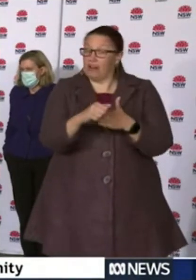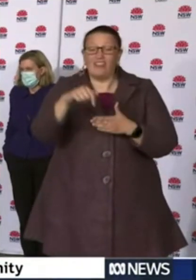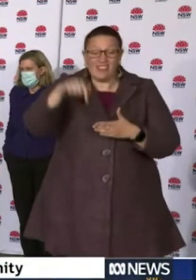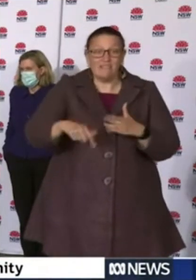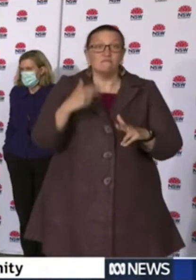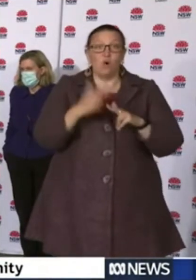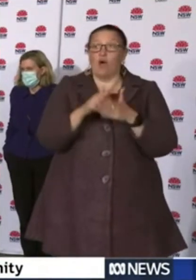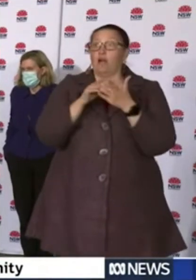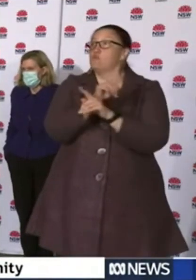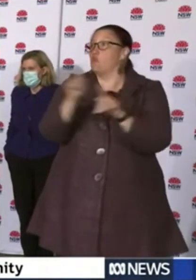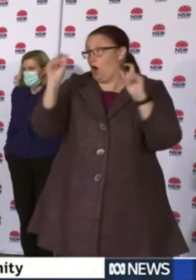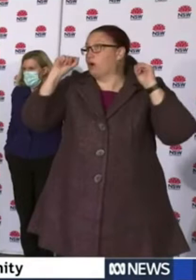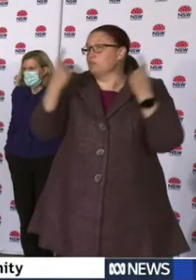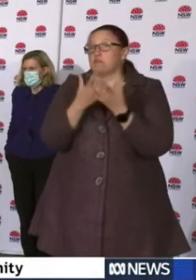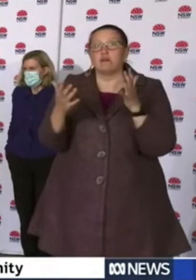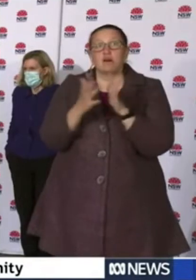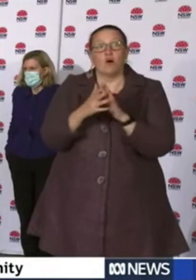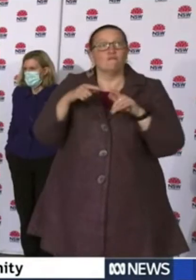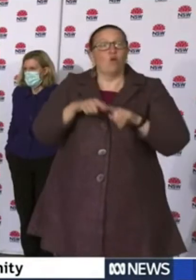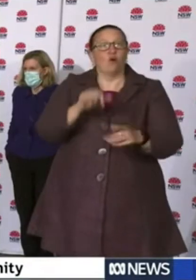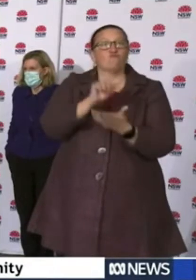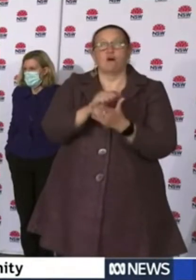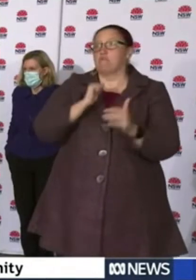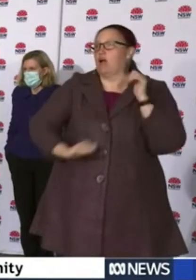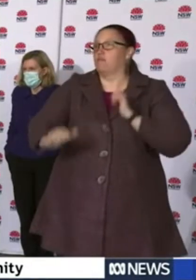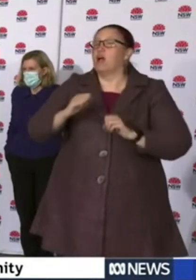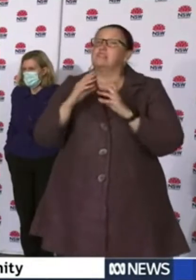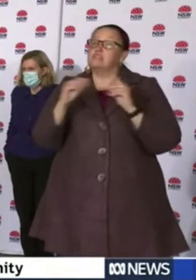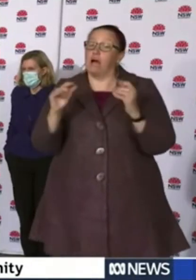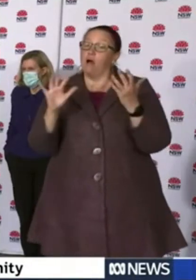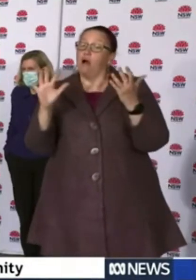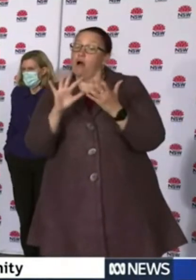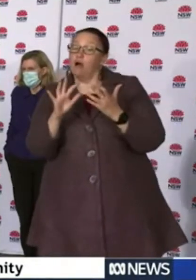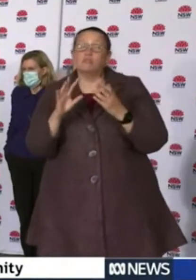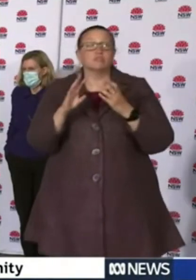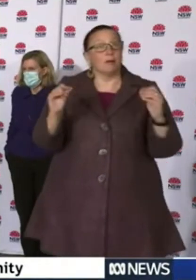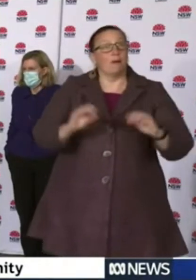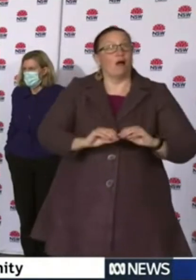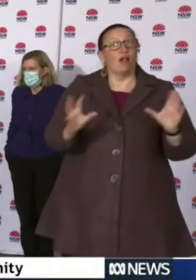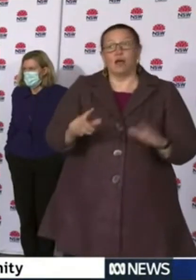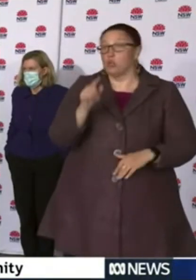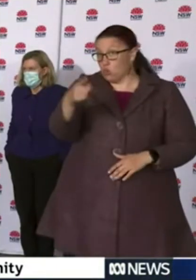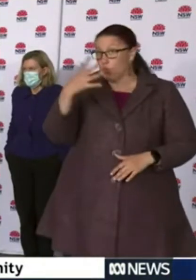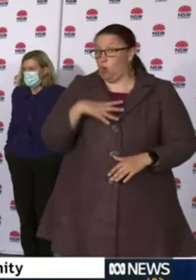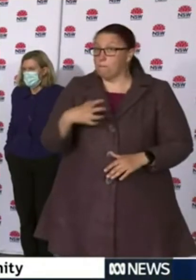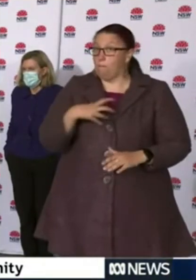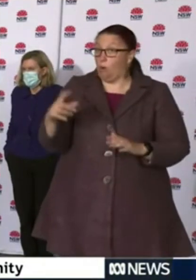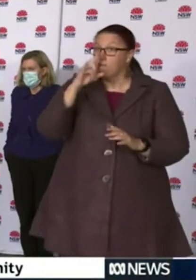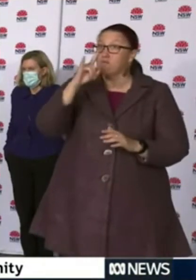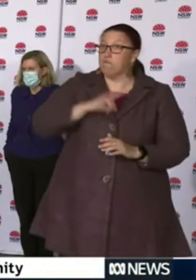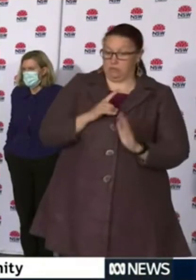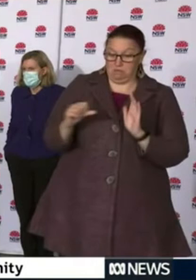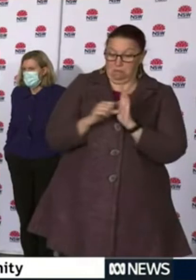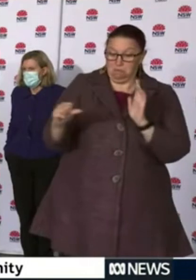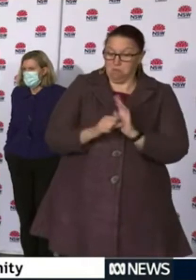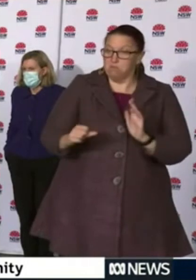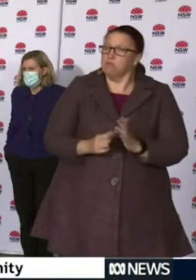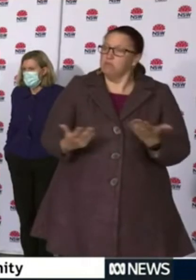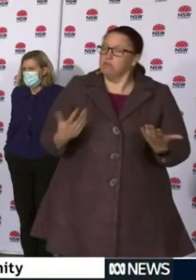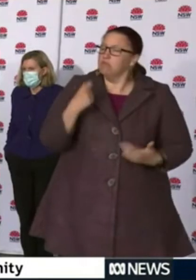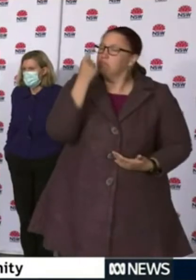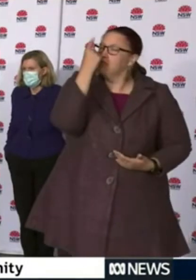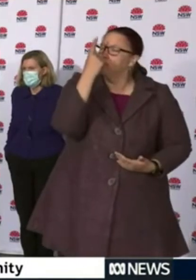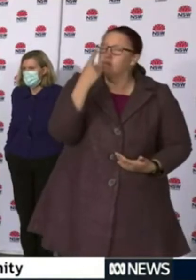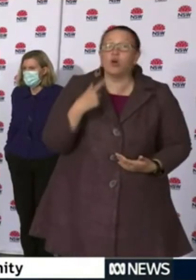time. Some of are not precise and some of them aren't as precise as perhaps you would like. But common sense must prevail. I heard now